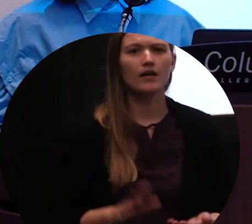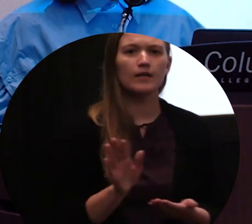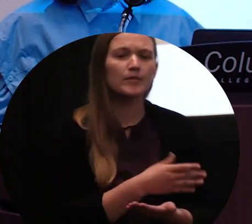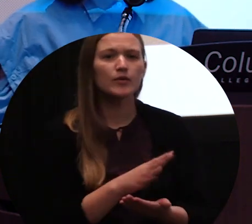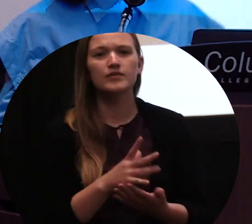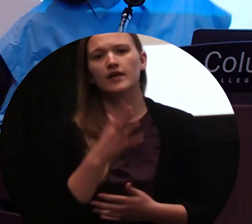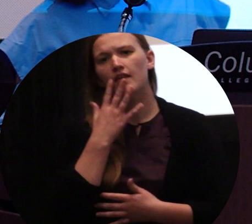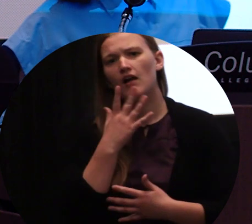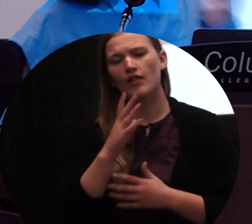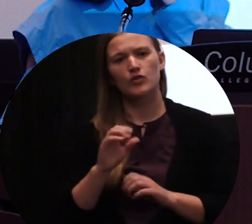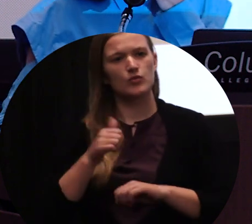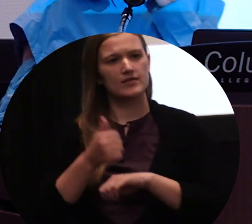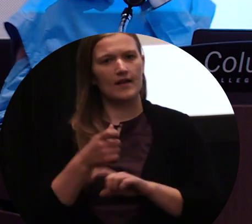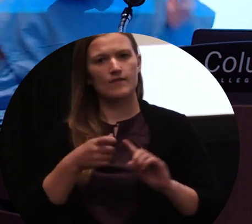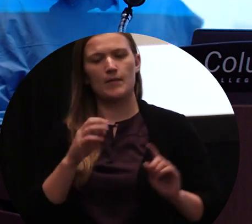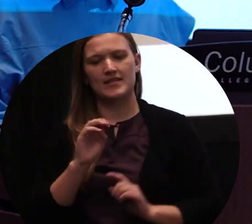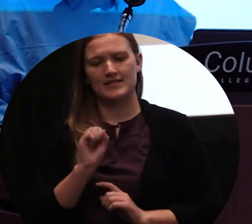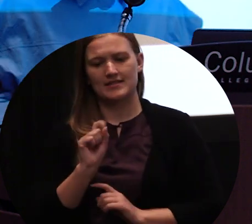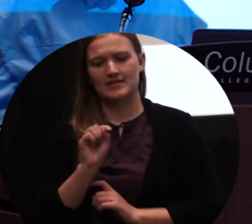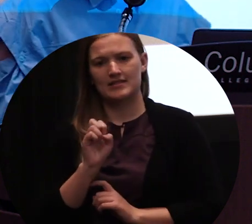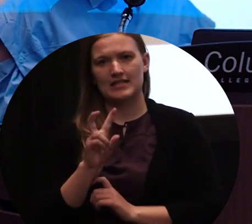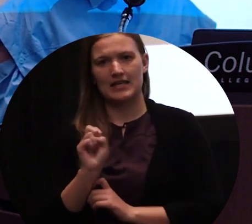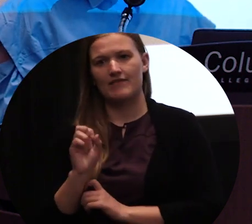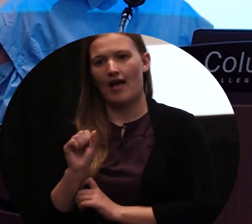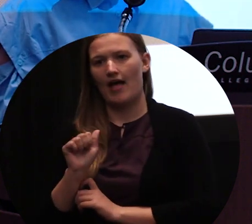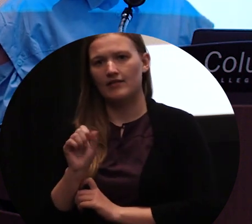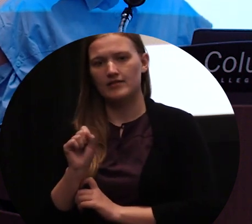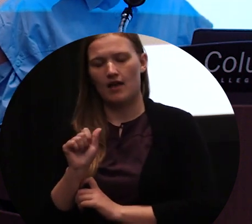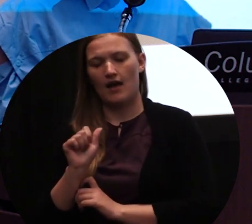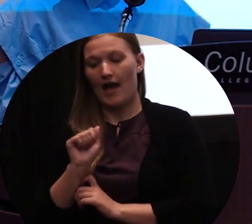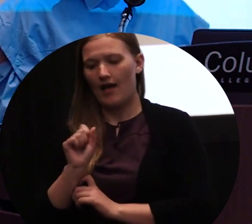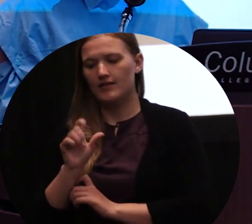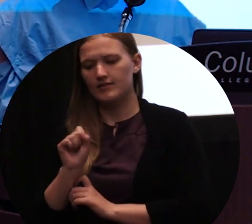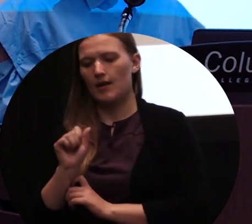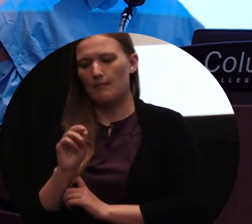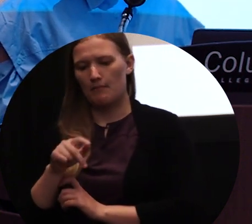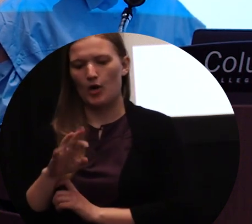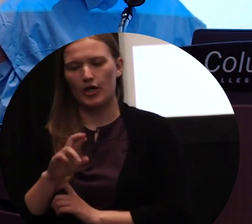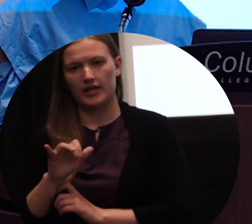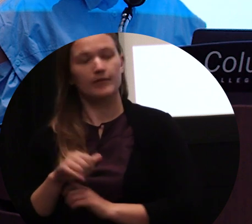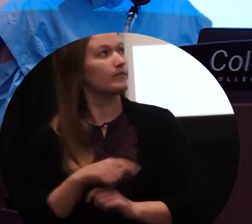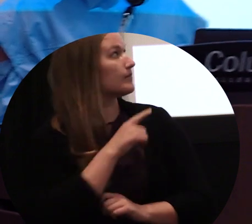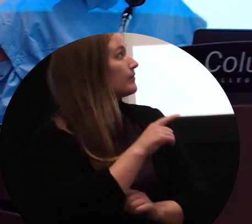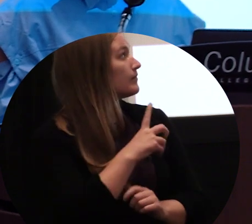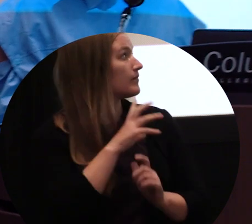was done by Seif El Sobahi. And so this says a 96 year old man attends church.